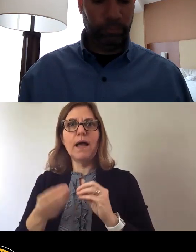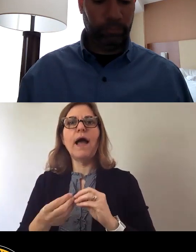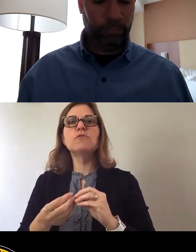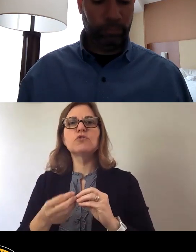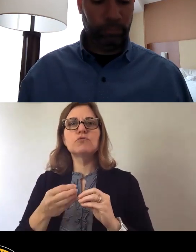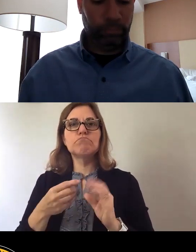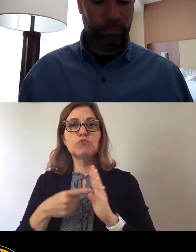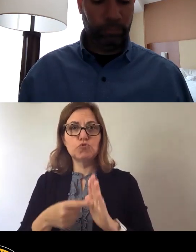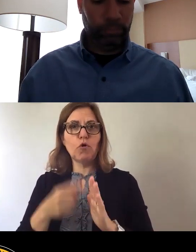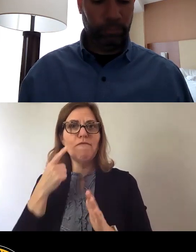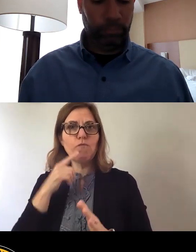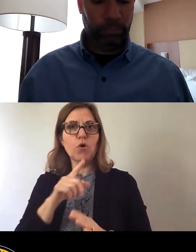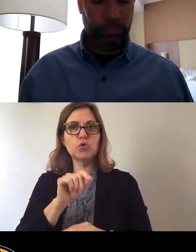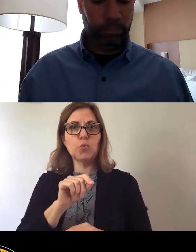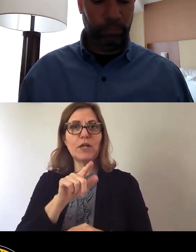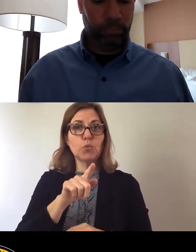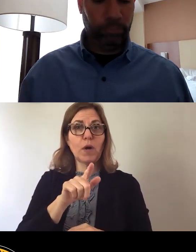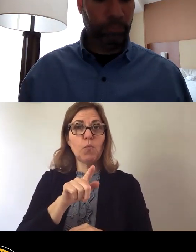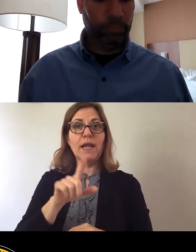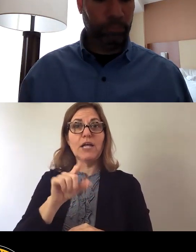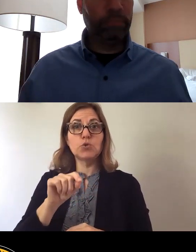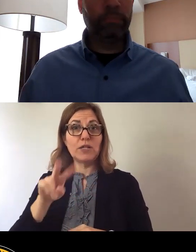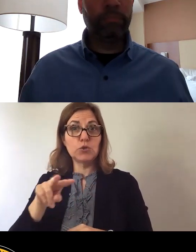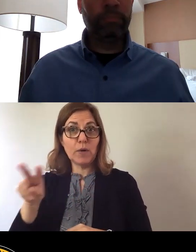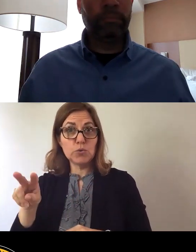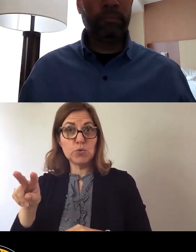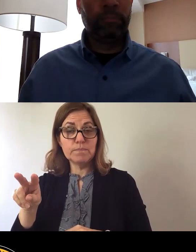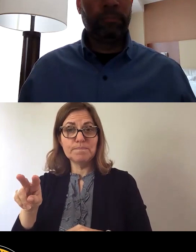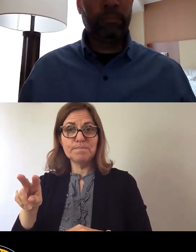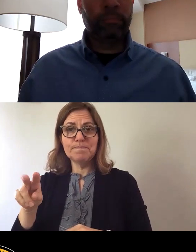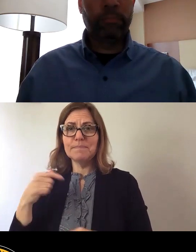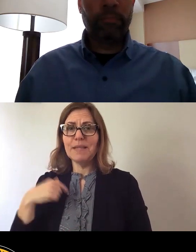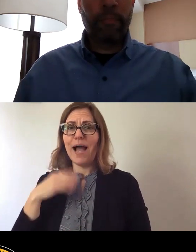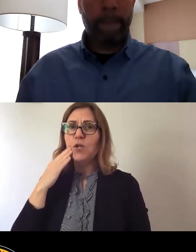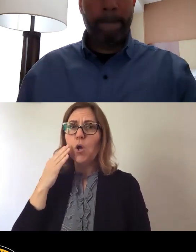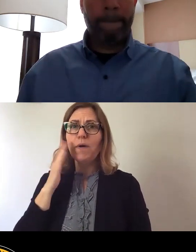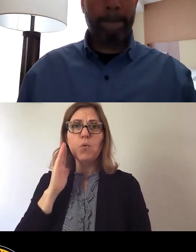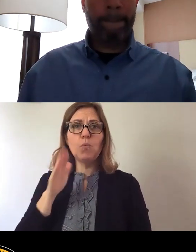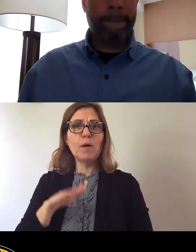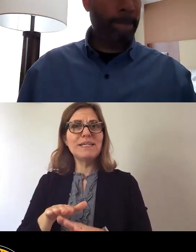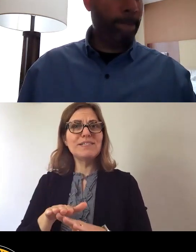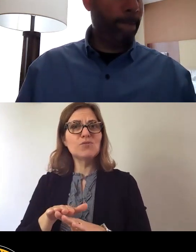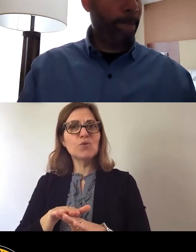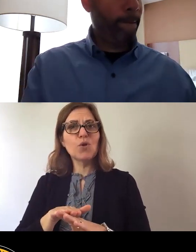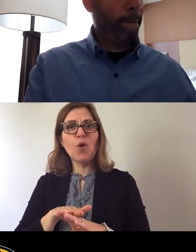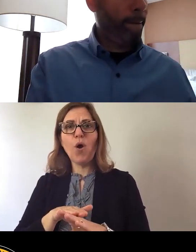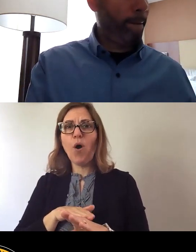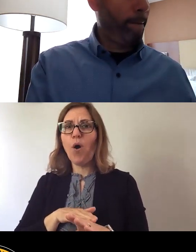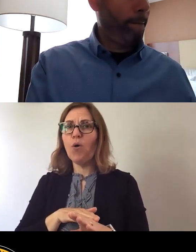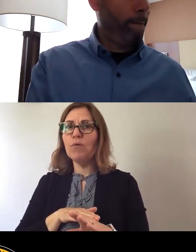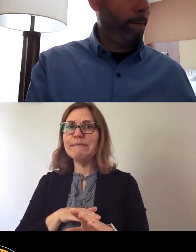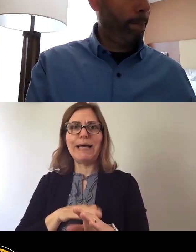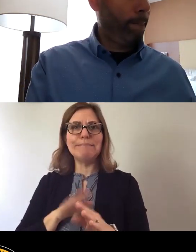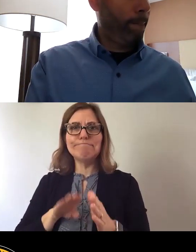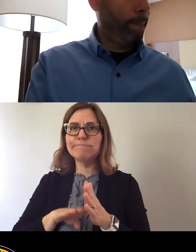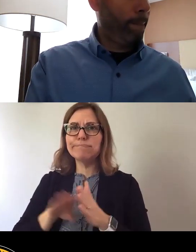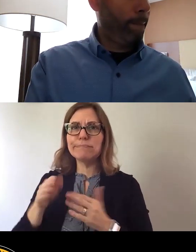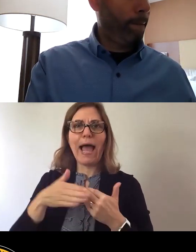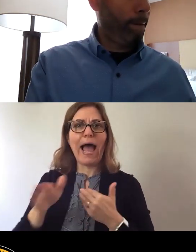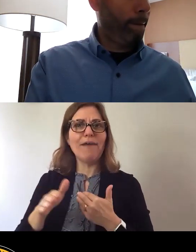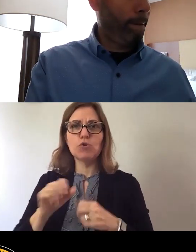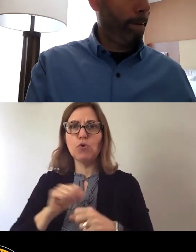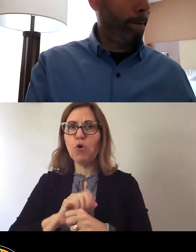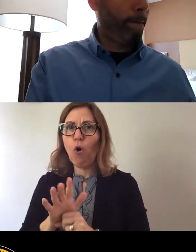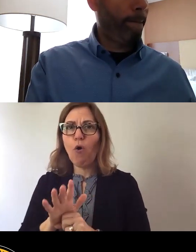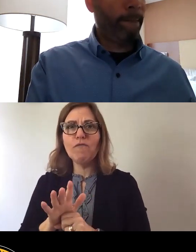and 2022. I know it's going to be slow emerging from COVID over the next year, so laying in